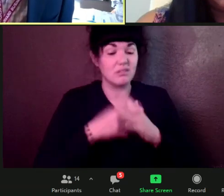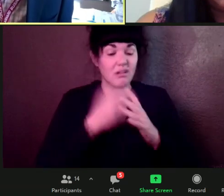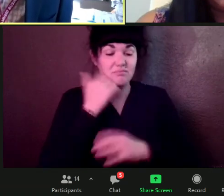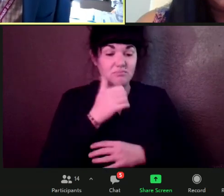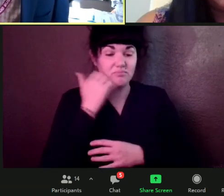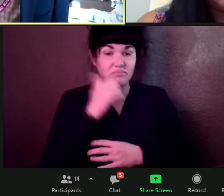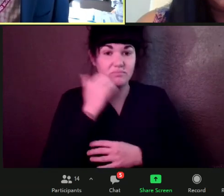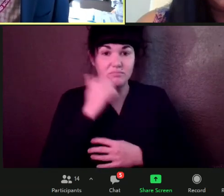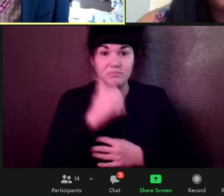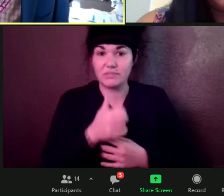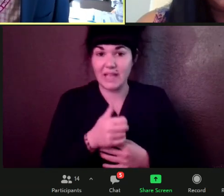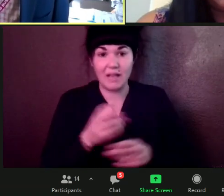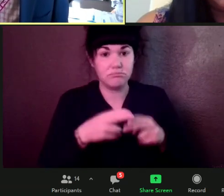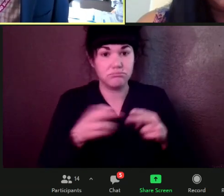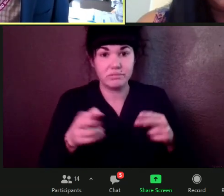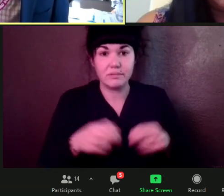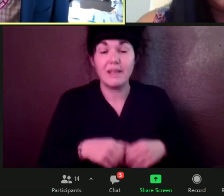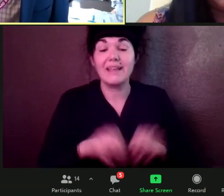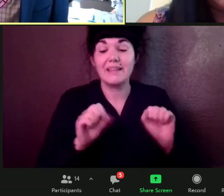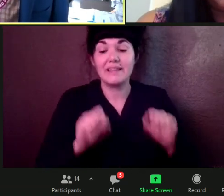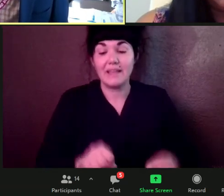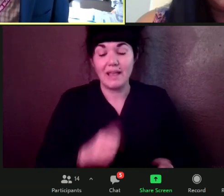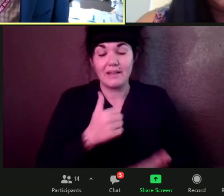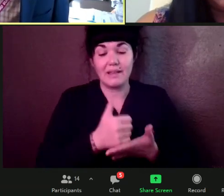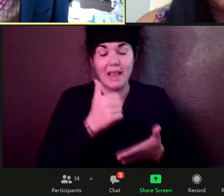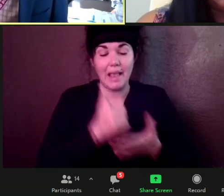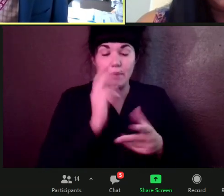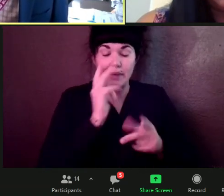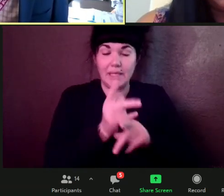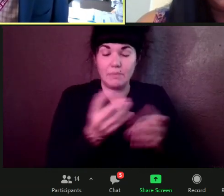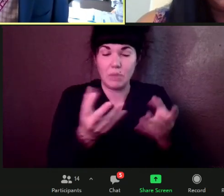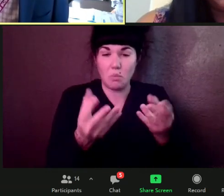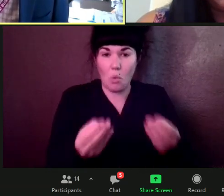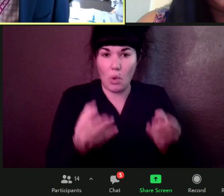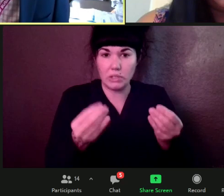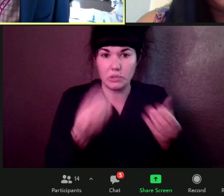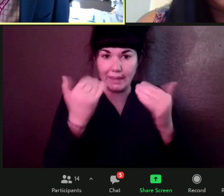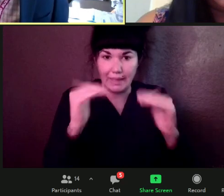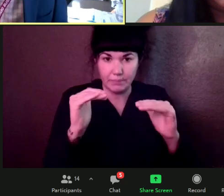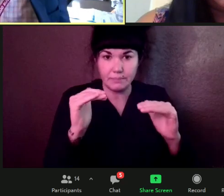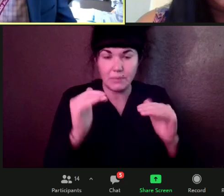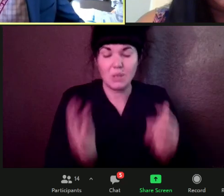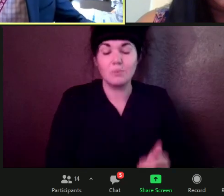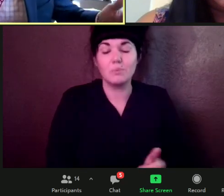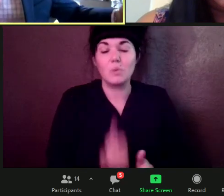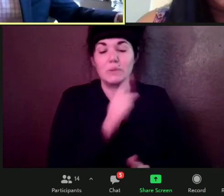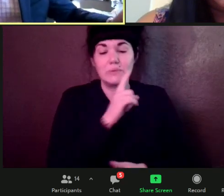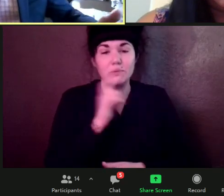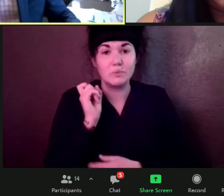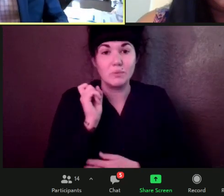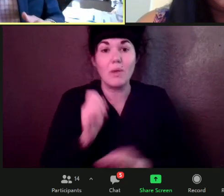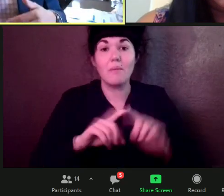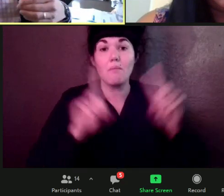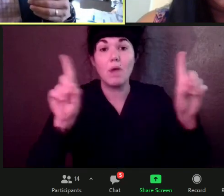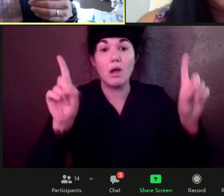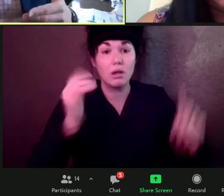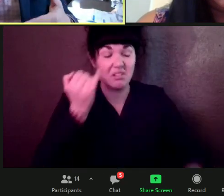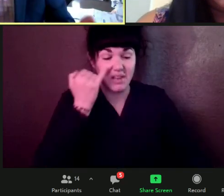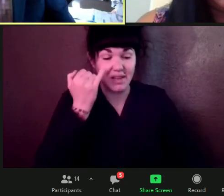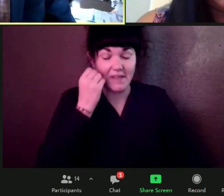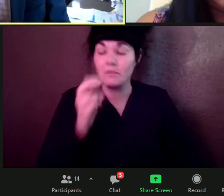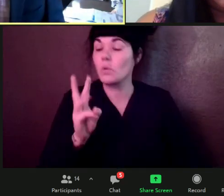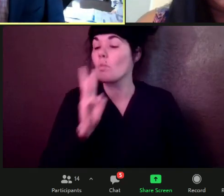keep, uh, the humidity under control, the moisture under control. But then if there's an event where there's water, you know, water pipe breaks or,